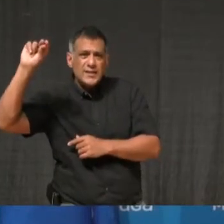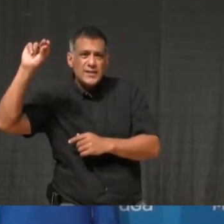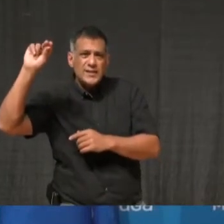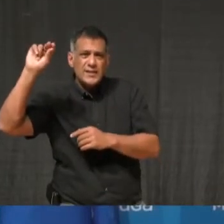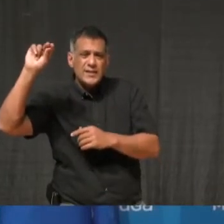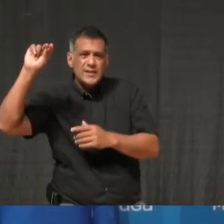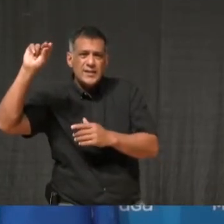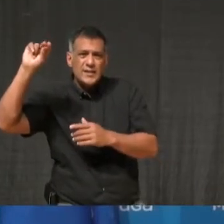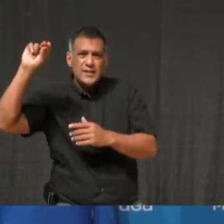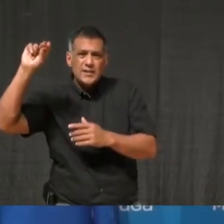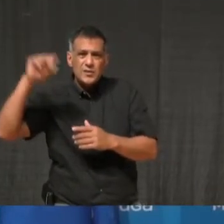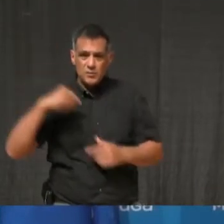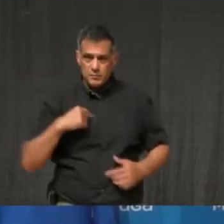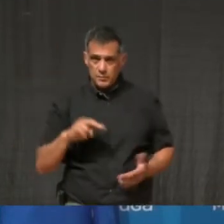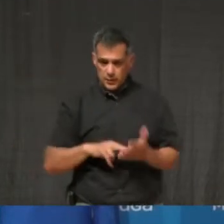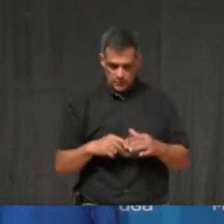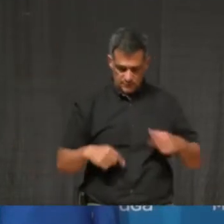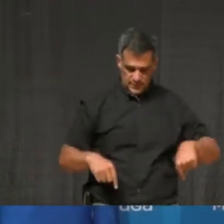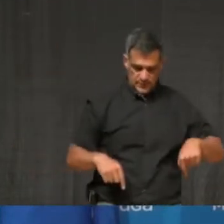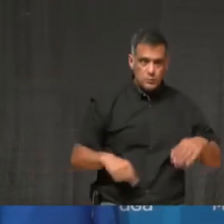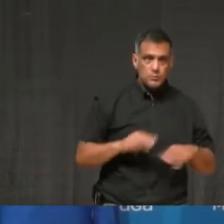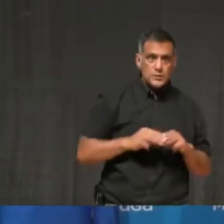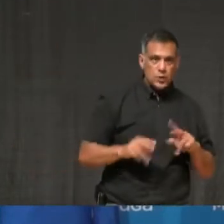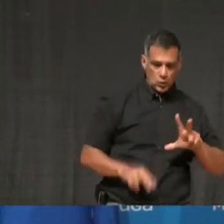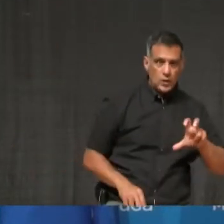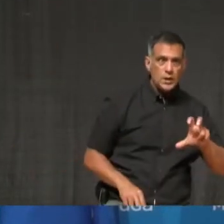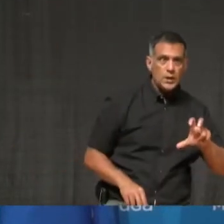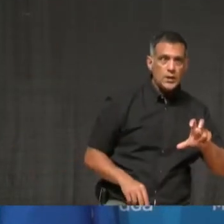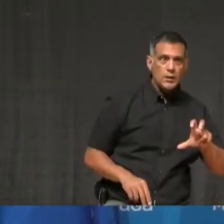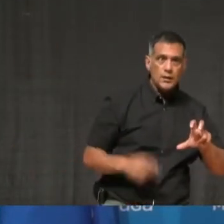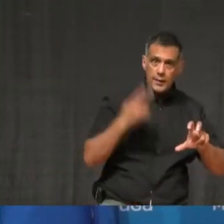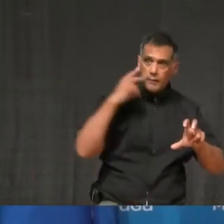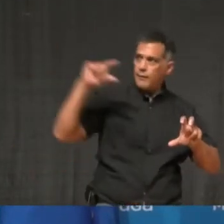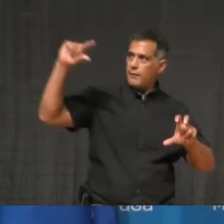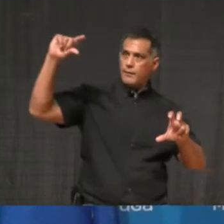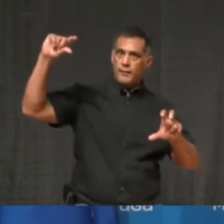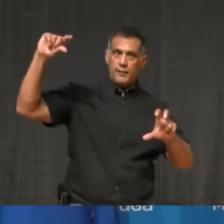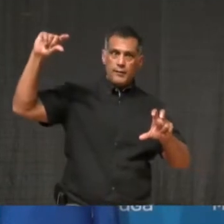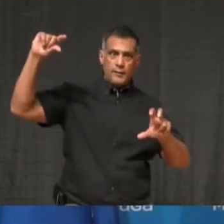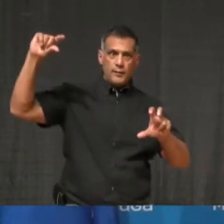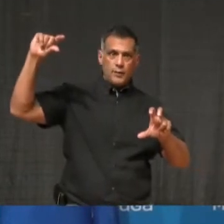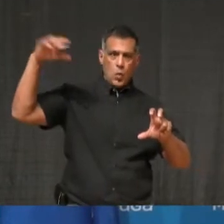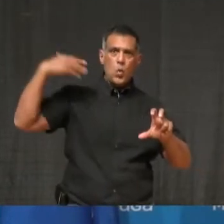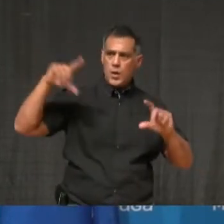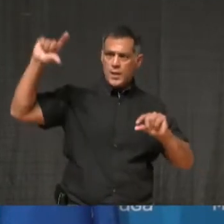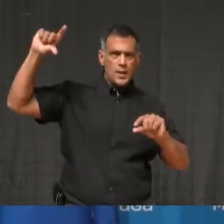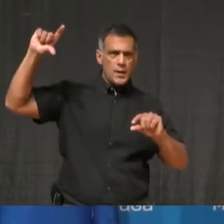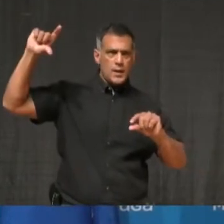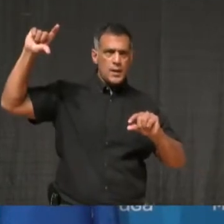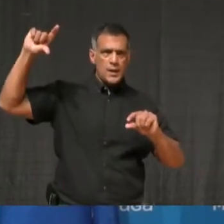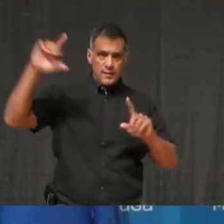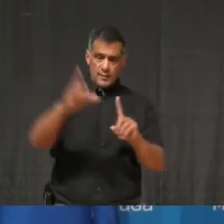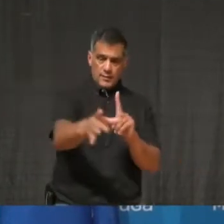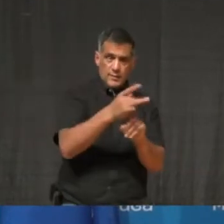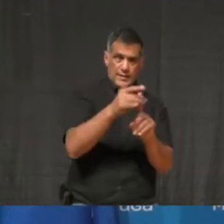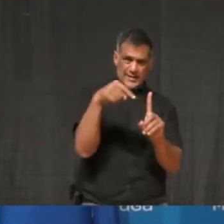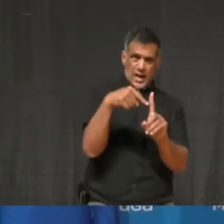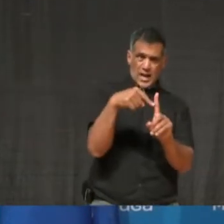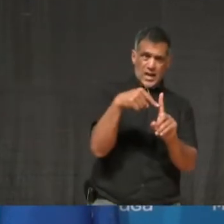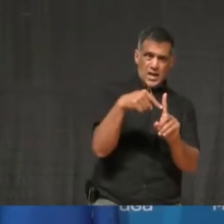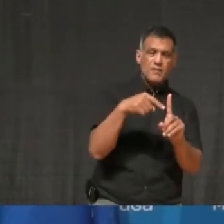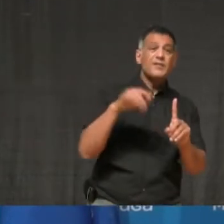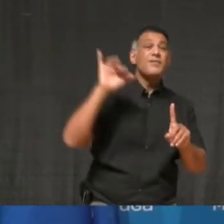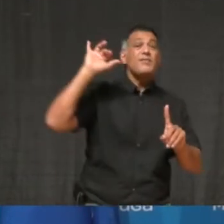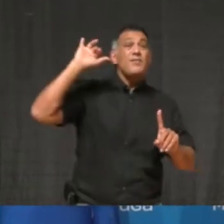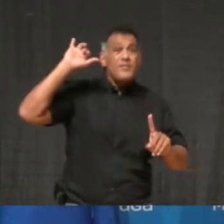almost 300. So you can see the quantum difference that represented the case numbers at the time of considering whether